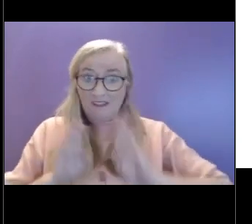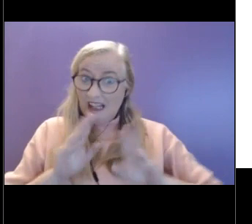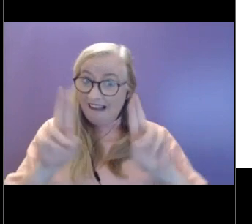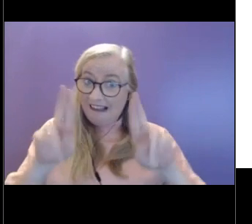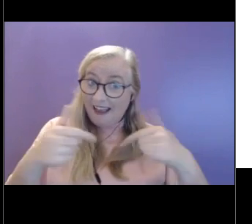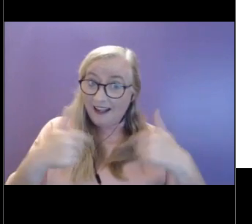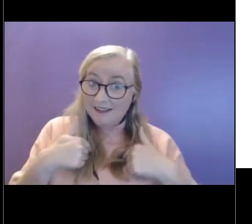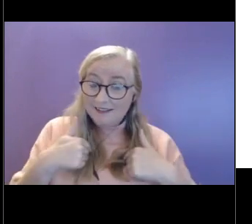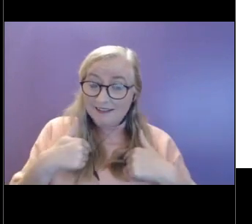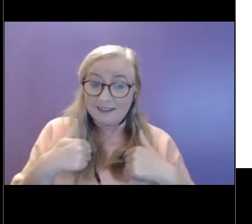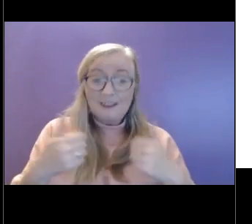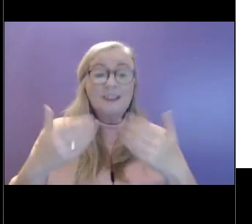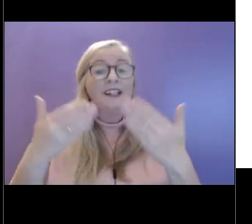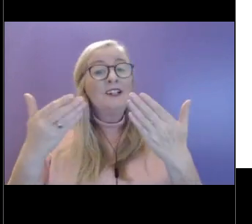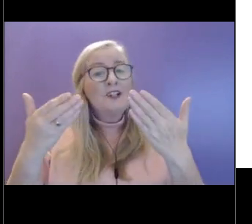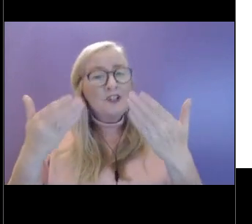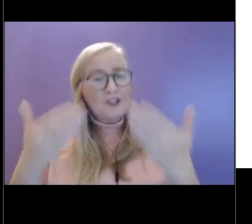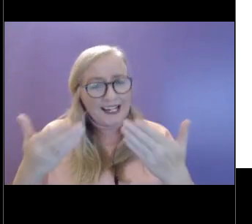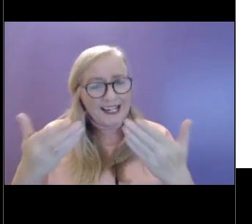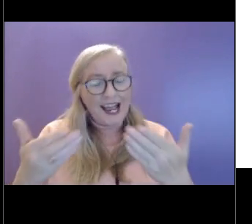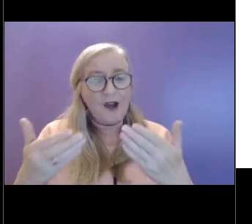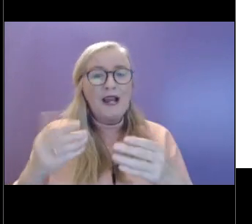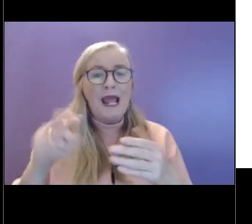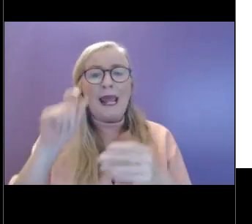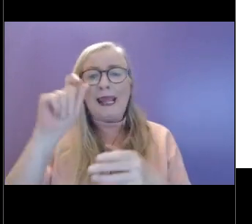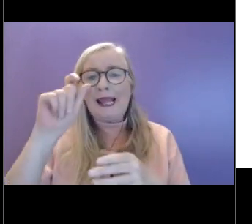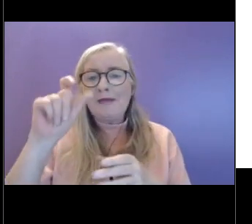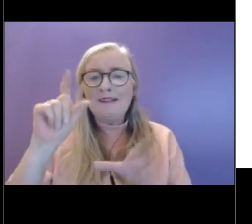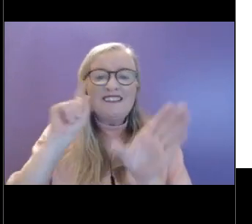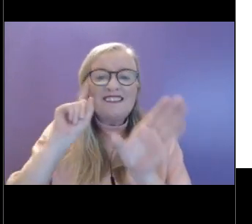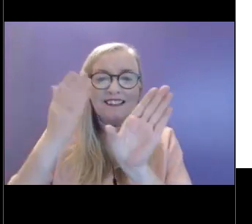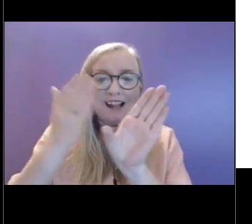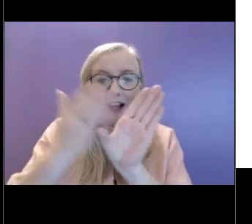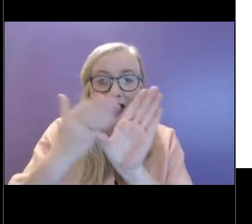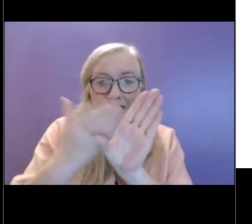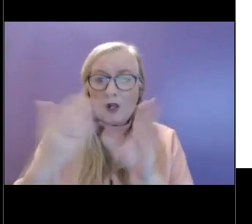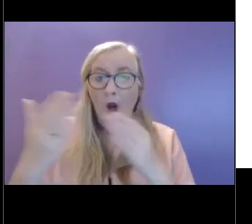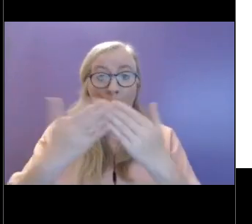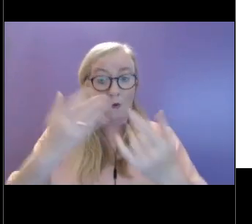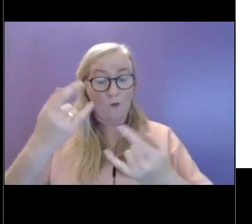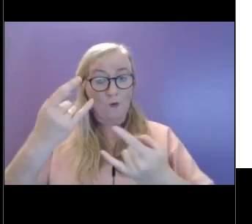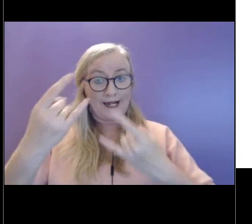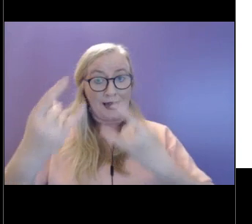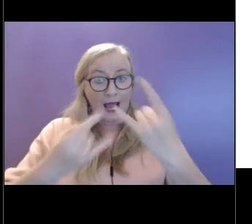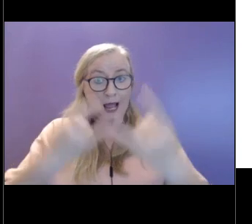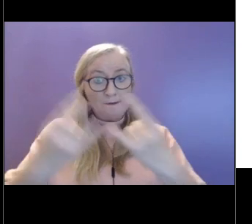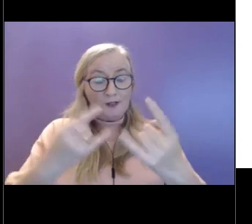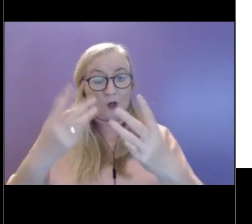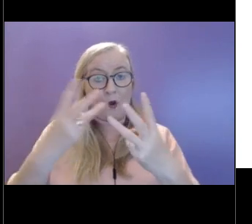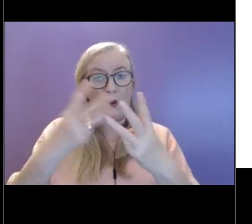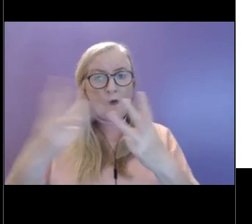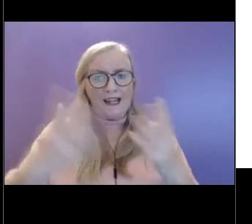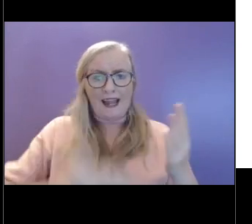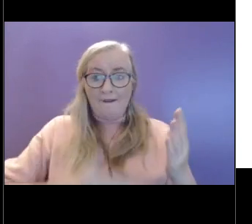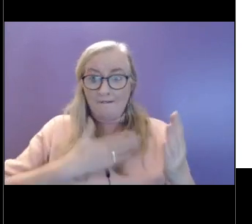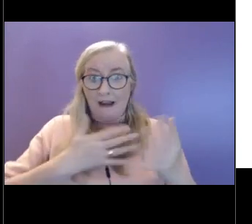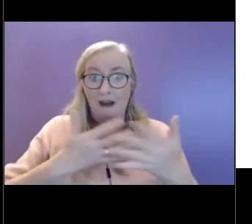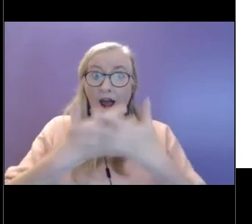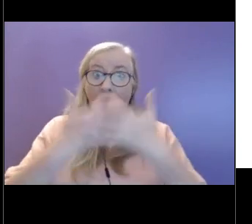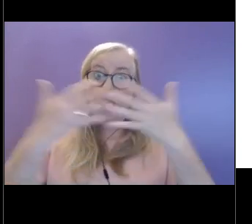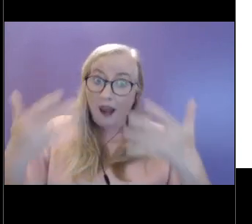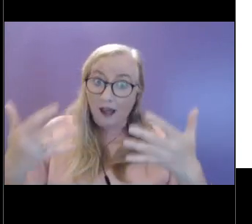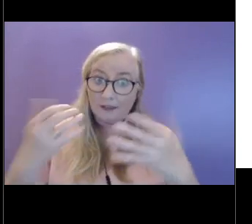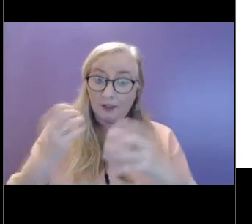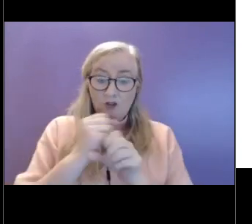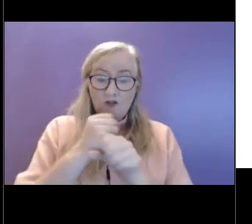Well, bring in a bit, a bit more psychology to kind of explain what might happen when we're, you know, when we're feeling a lot of stress and when we're